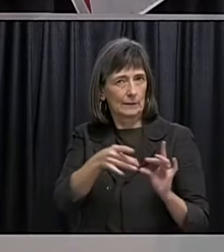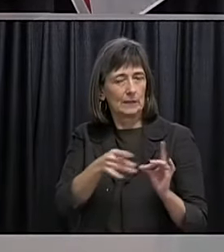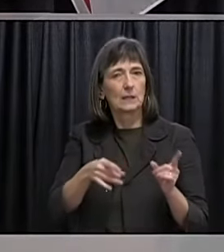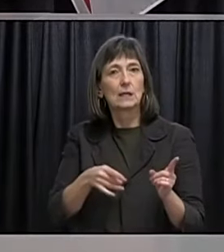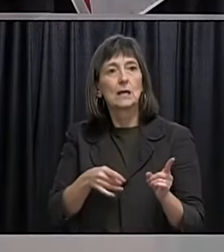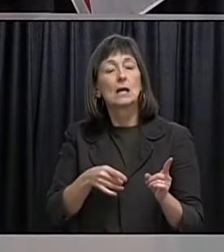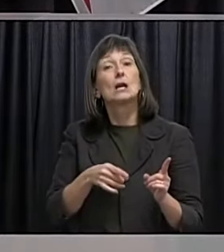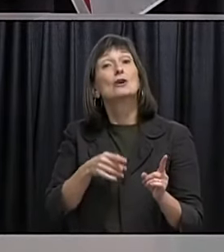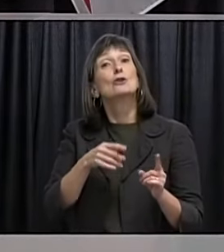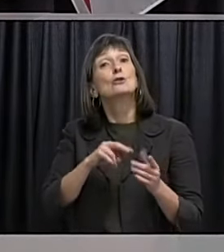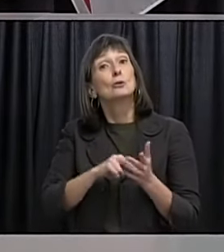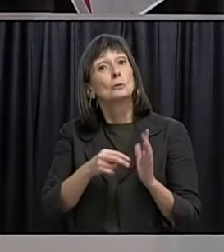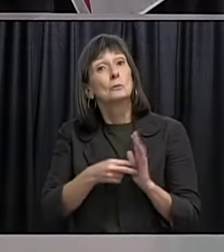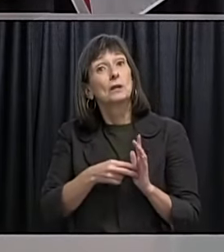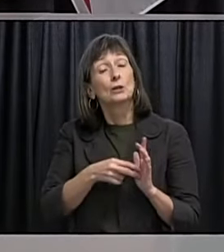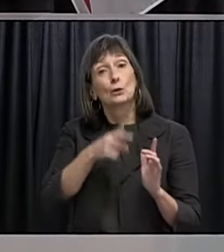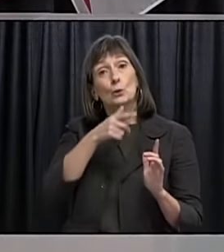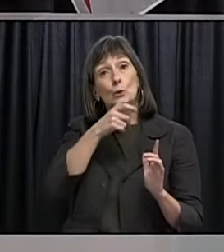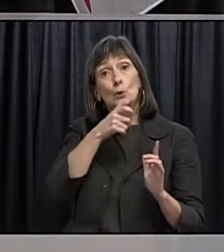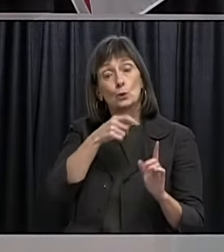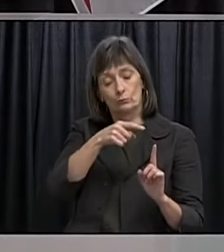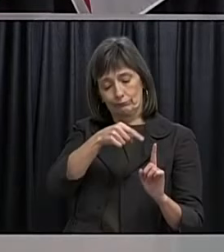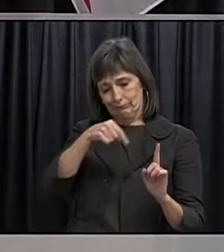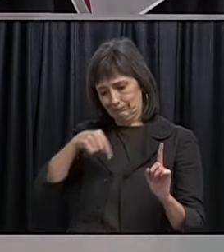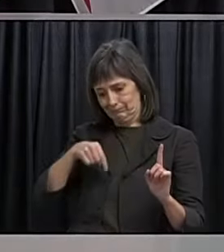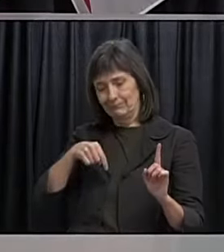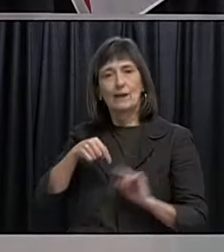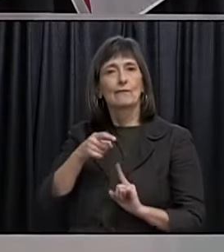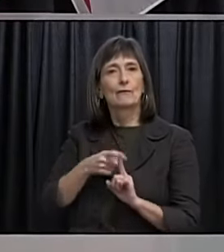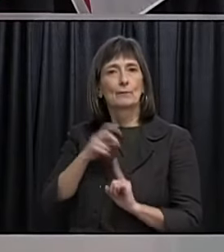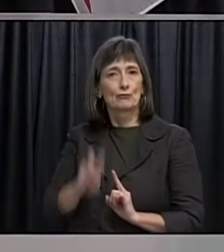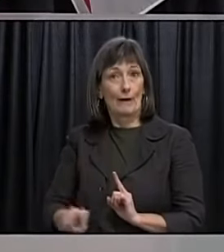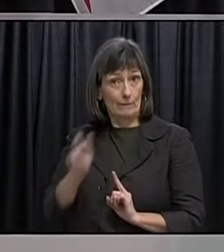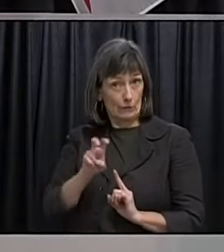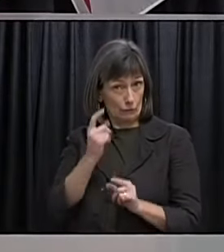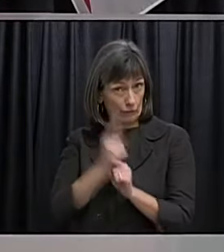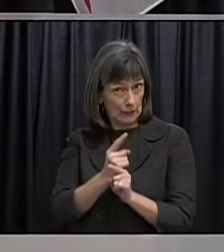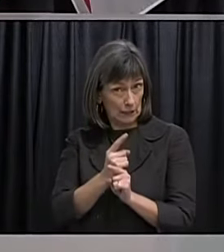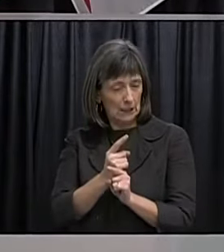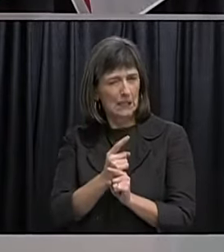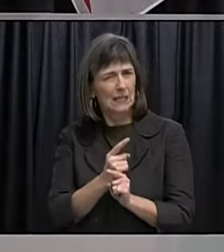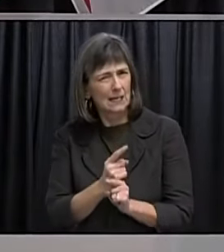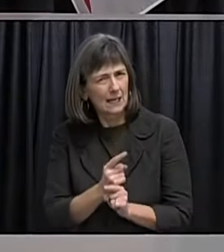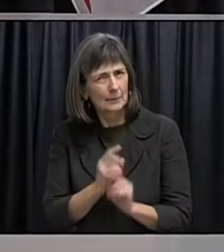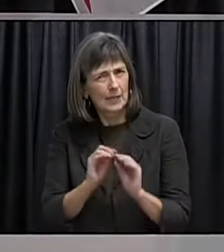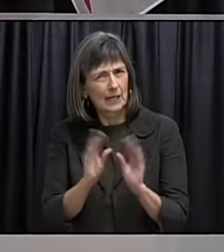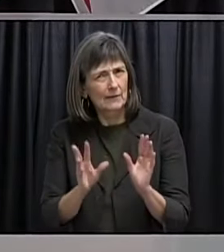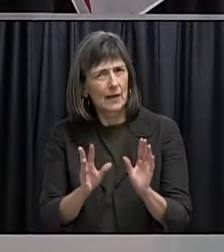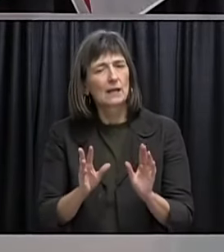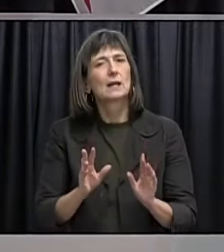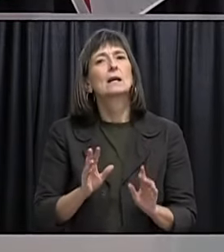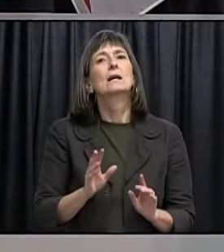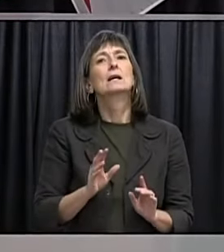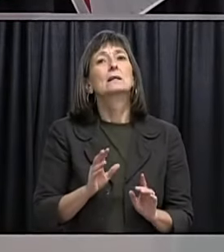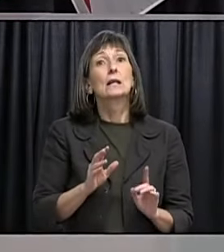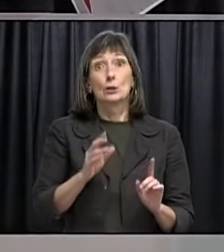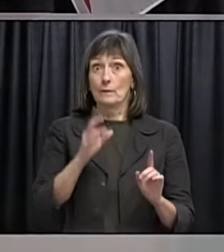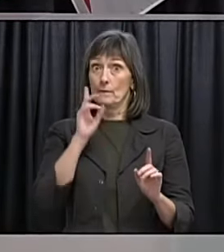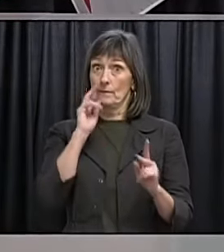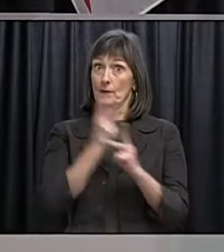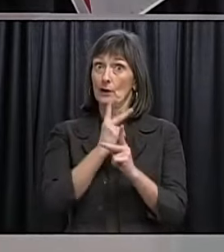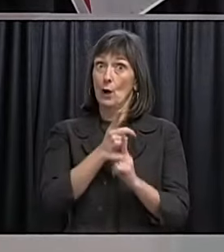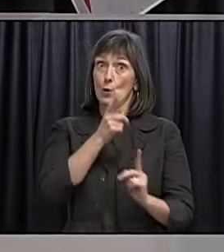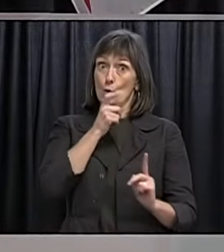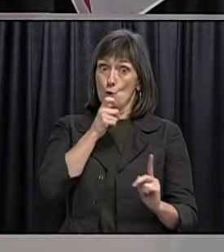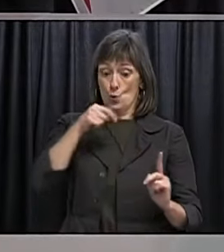To believe. That. Ultimately. Those. Cases. Related. I just. Wanted. clarify. Has. source. Been. Identified. For that. Outbreak.